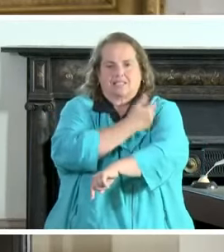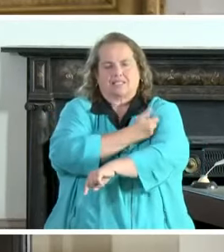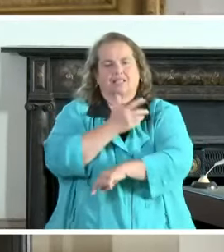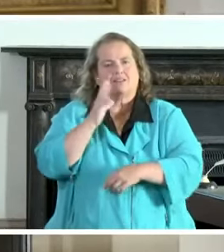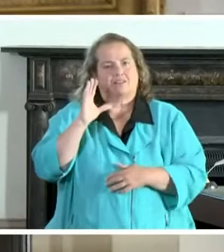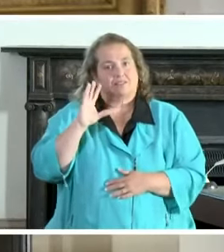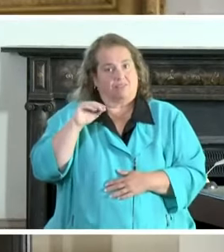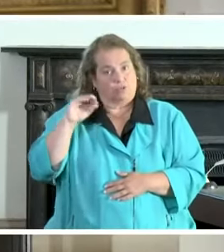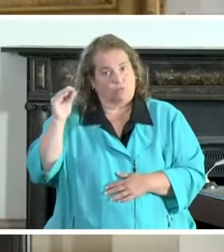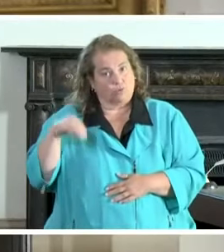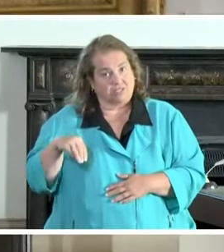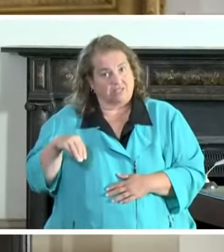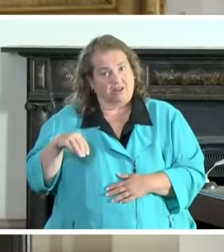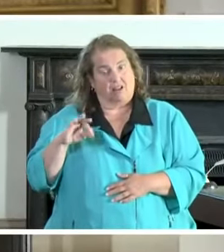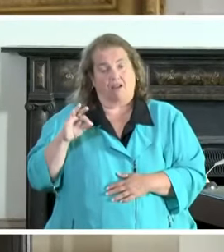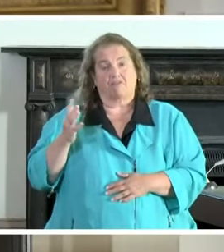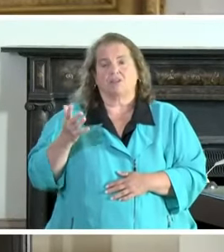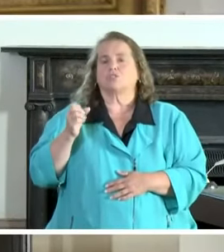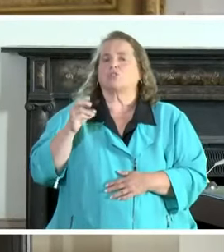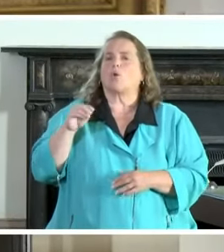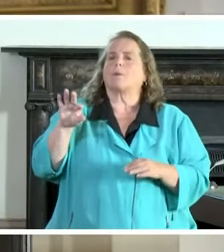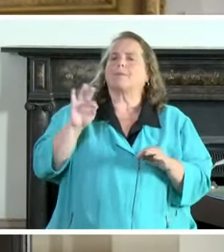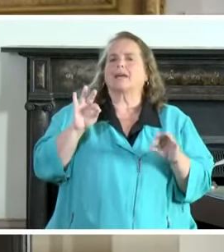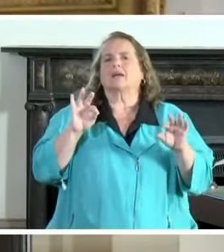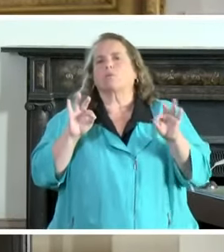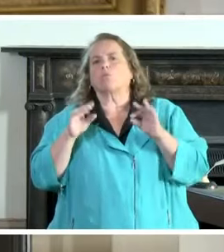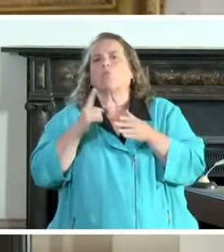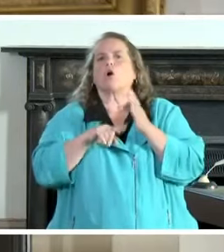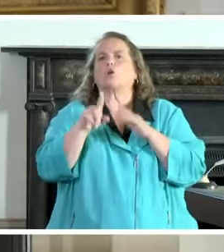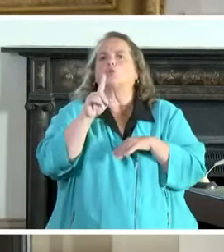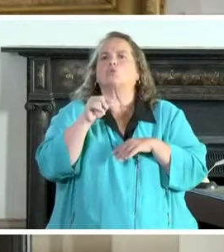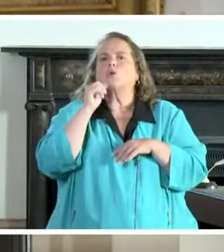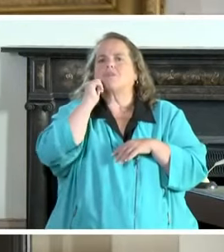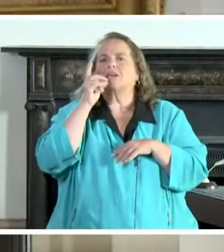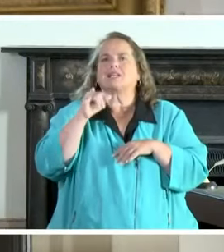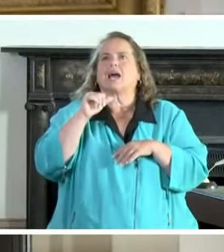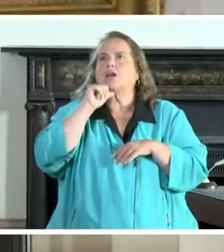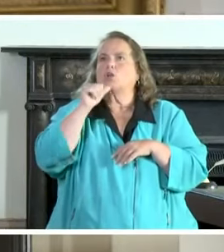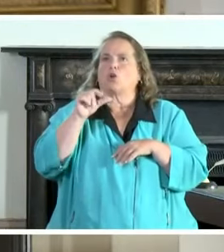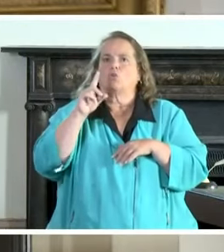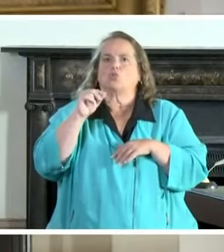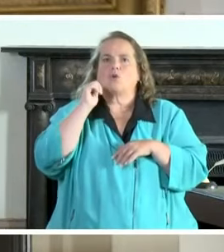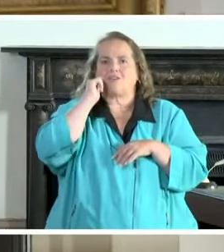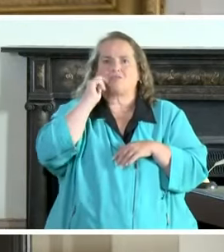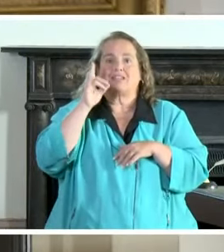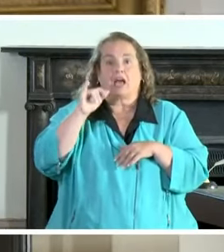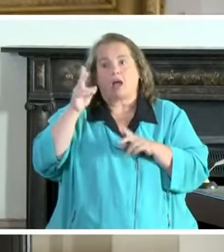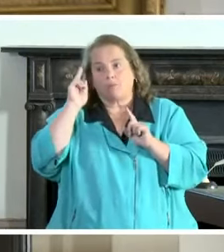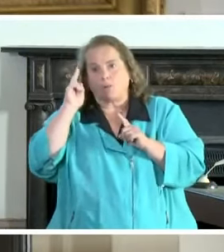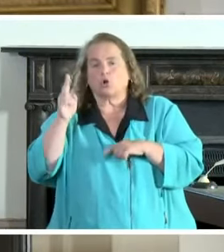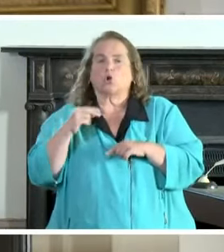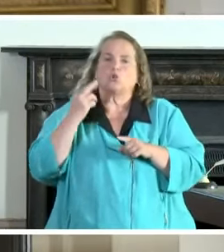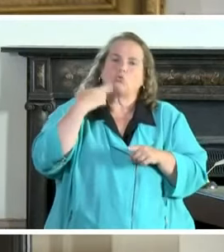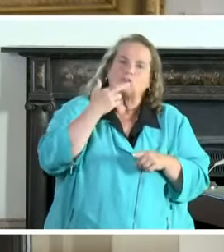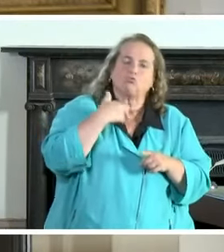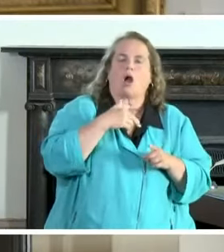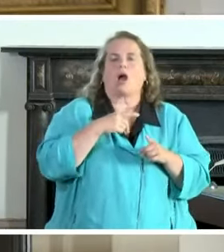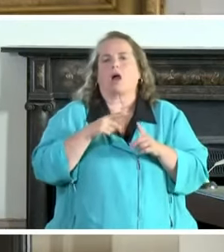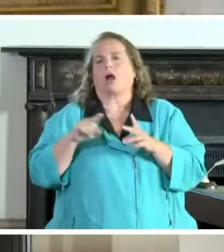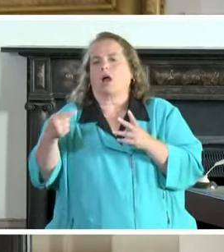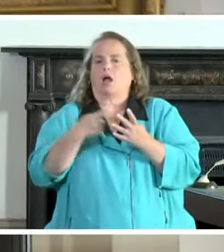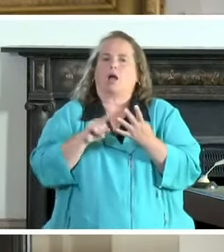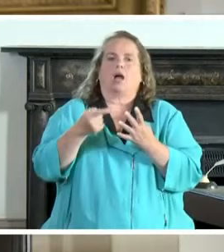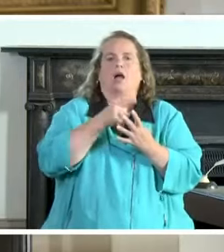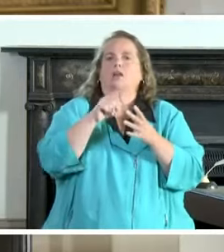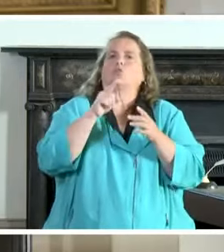pick and choose what you do on a given day i wouldn't go to the the barber a restaurant um